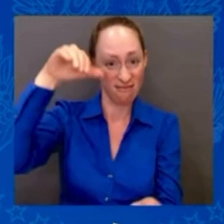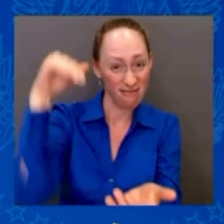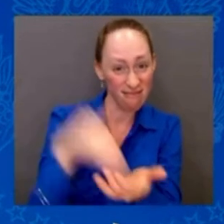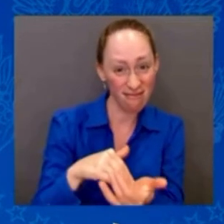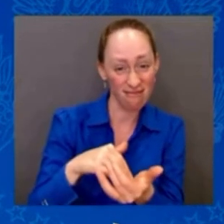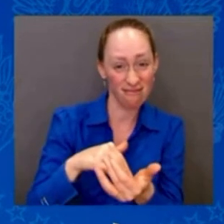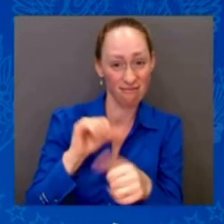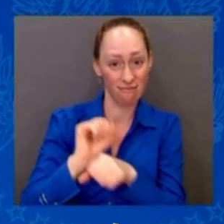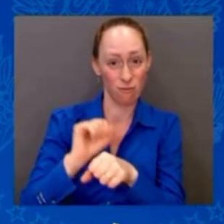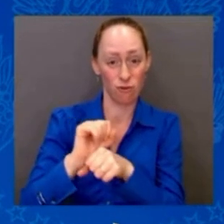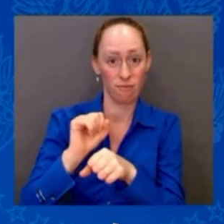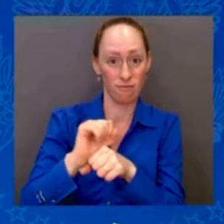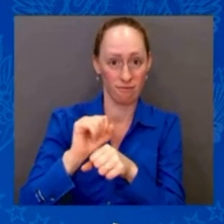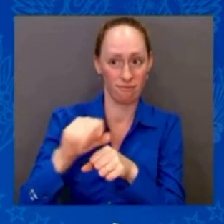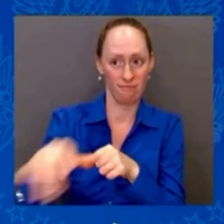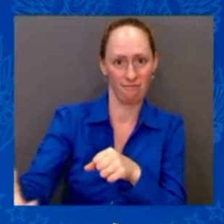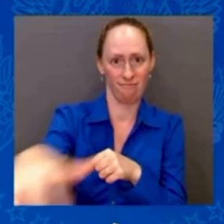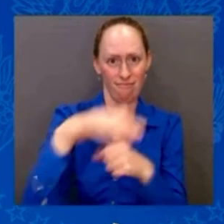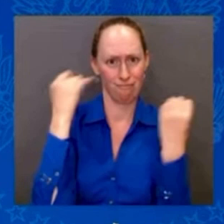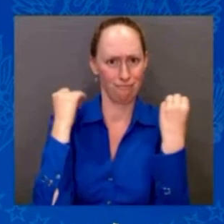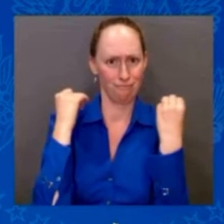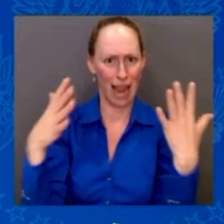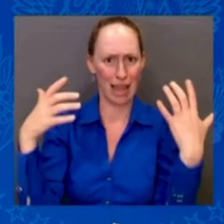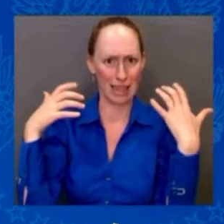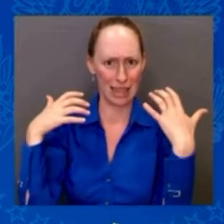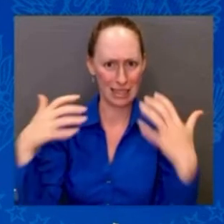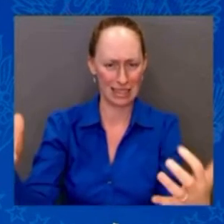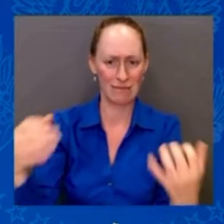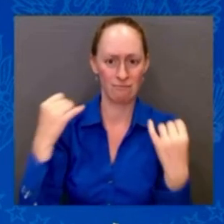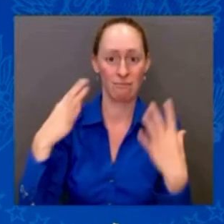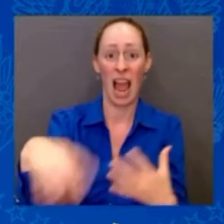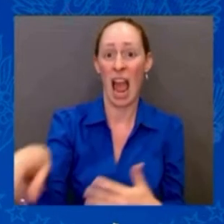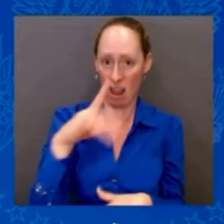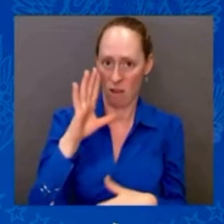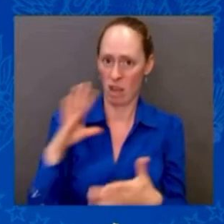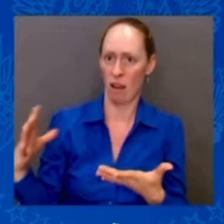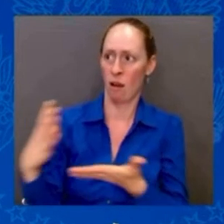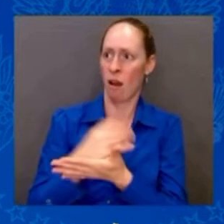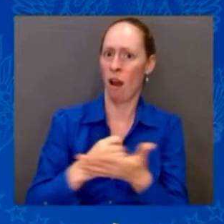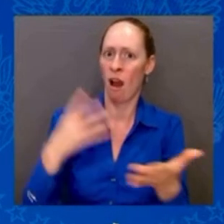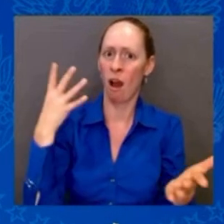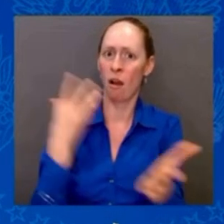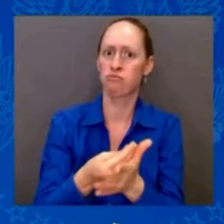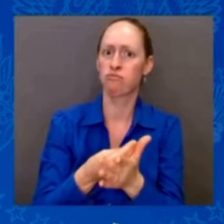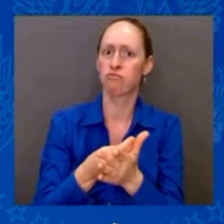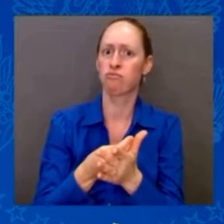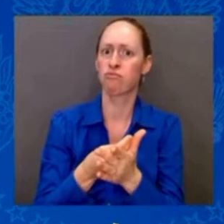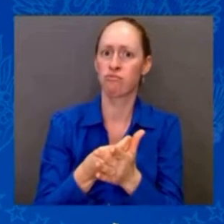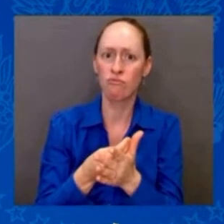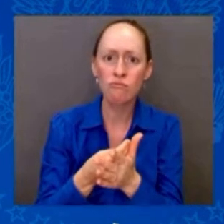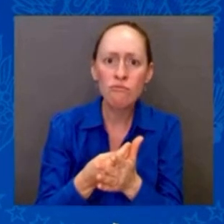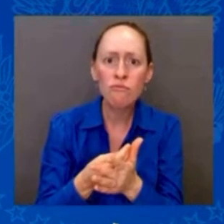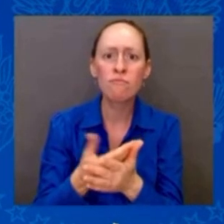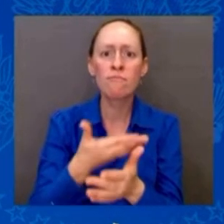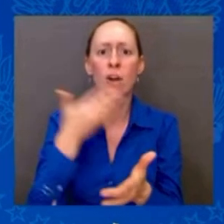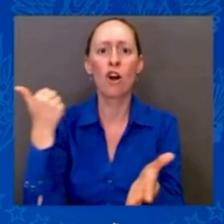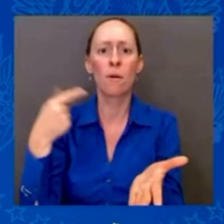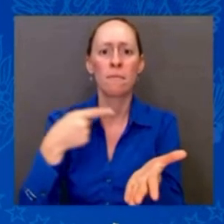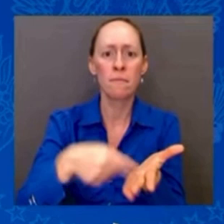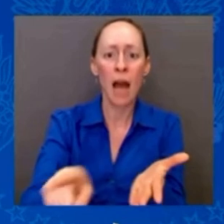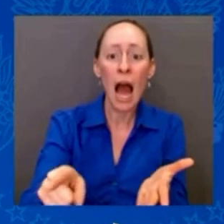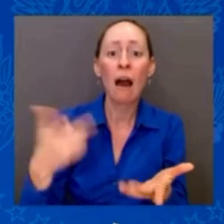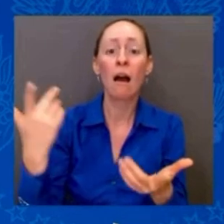improved working condition, brief relief from the heat in delivery trucks by eliminating the tier system, which